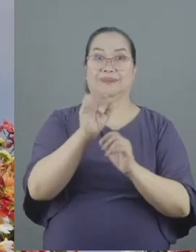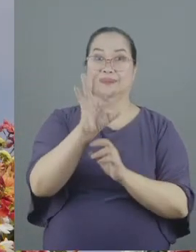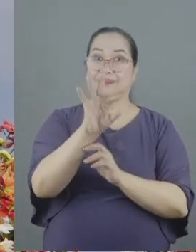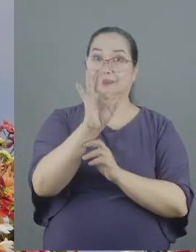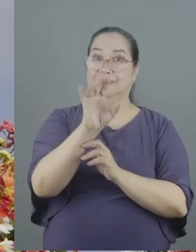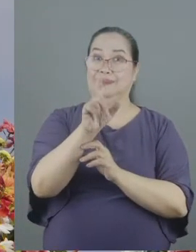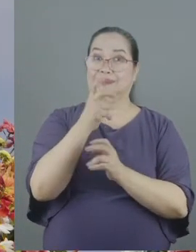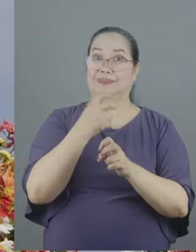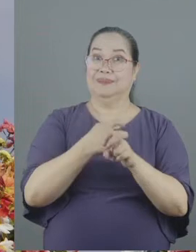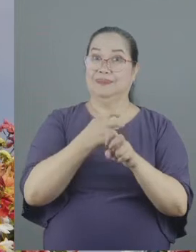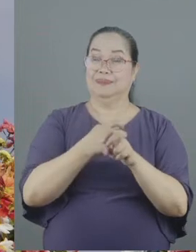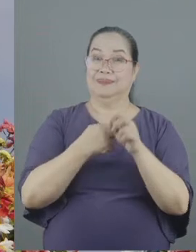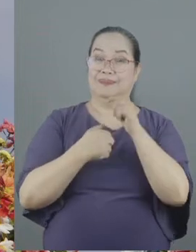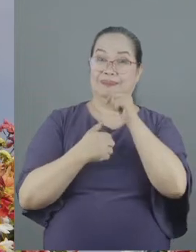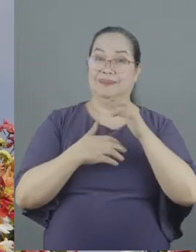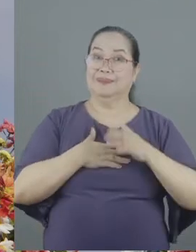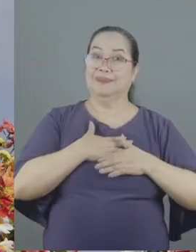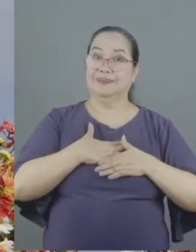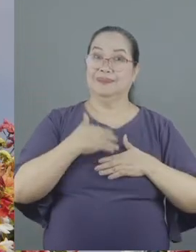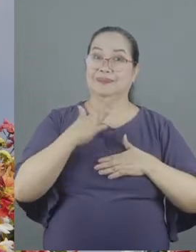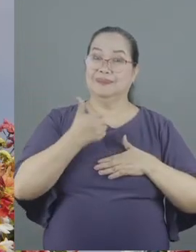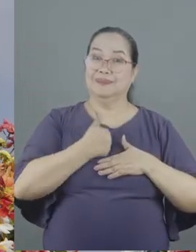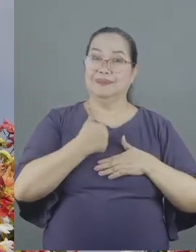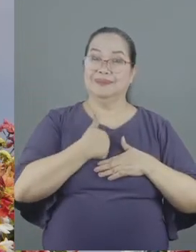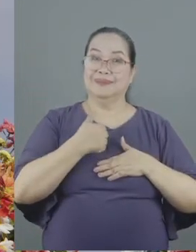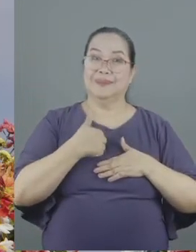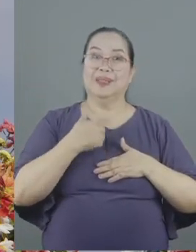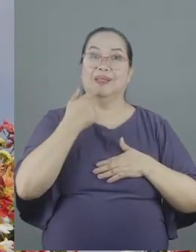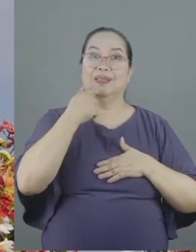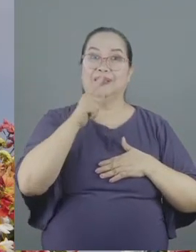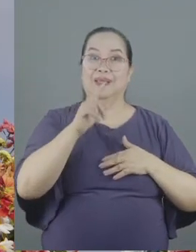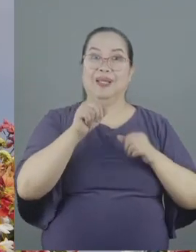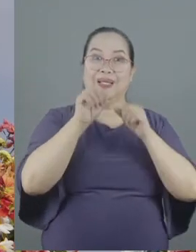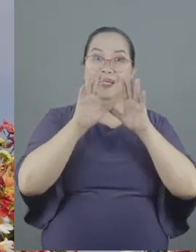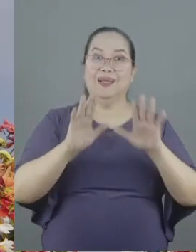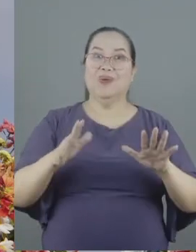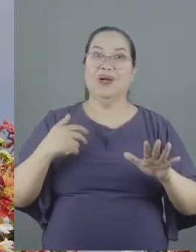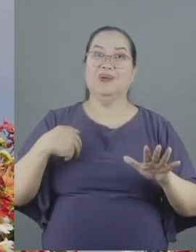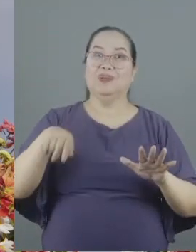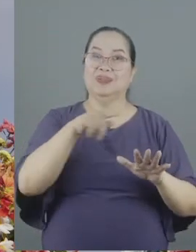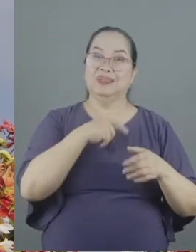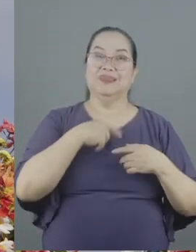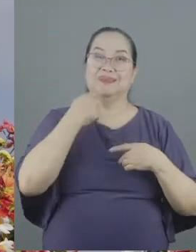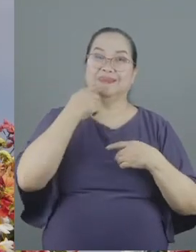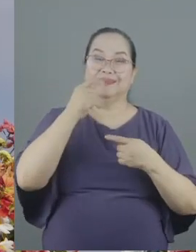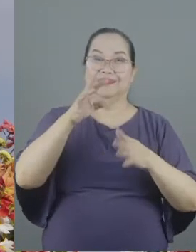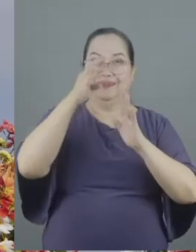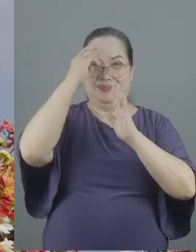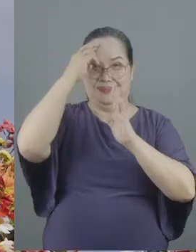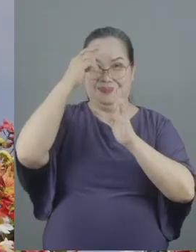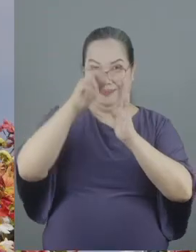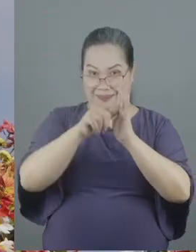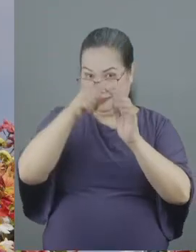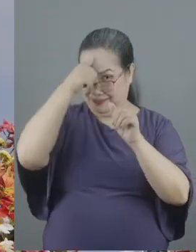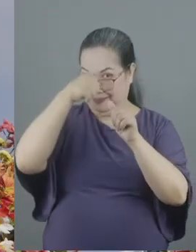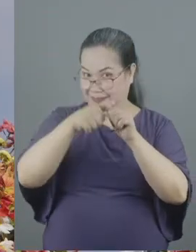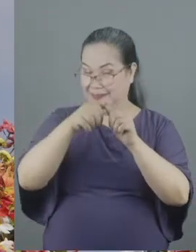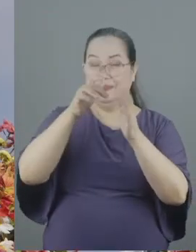hard not to please yourself but to please them and to bless them and to help them up then just remember the cross